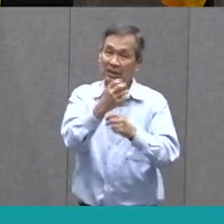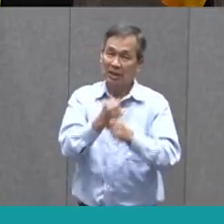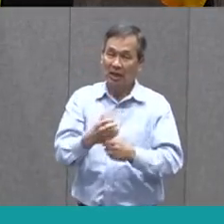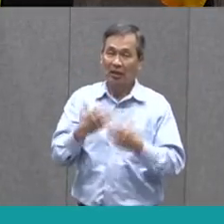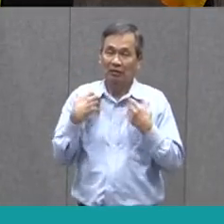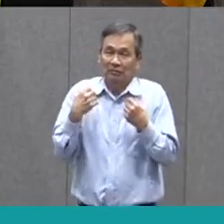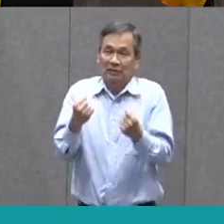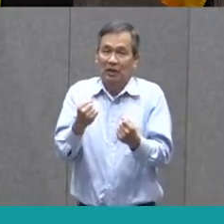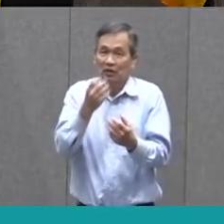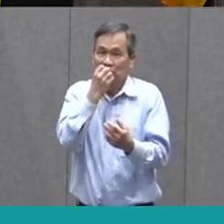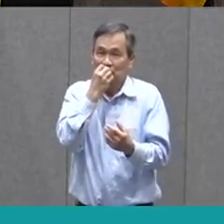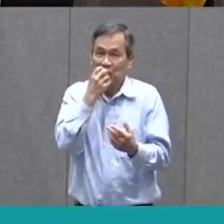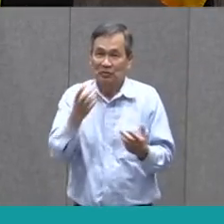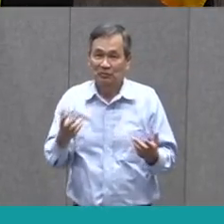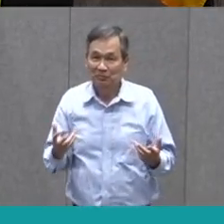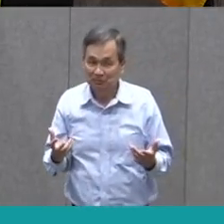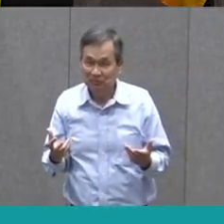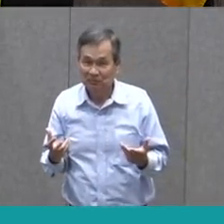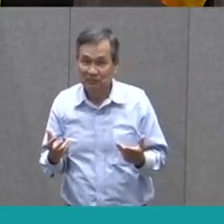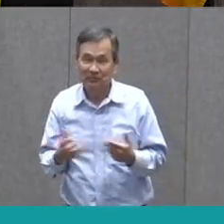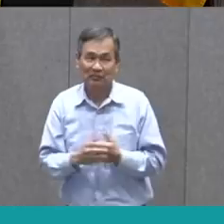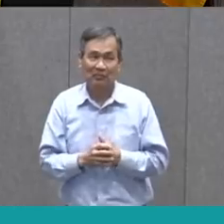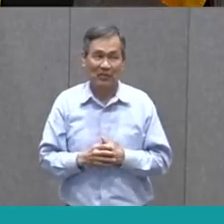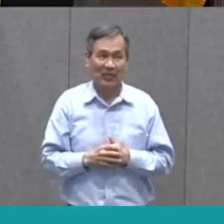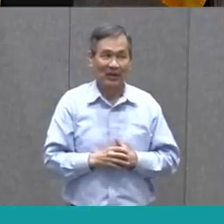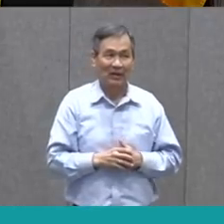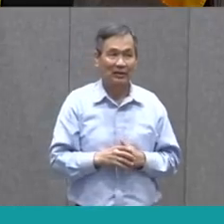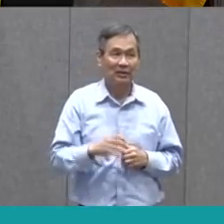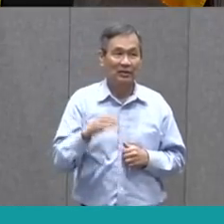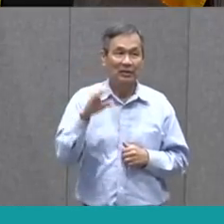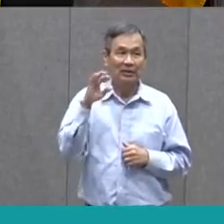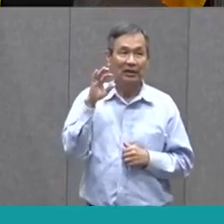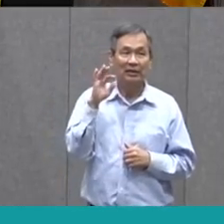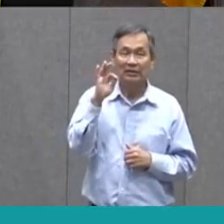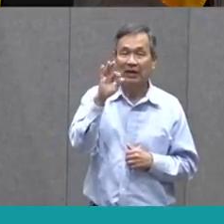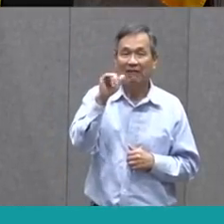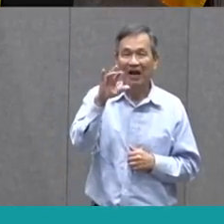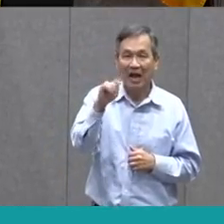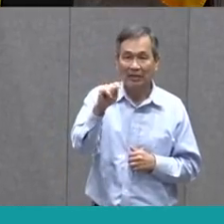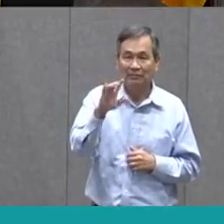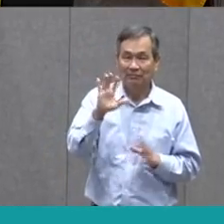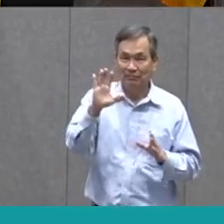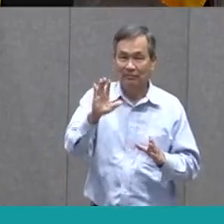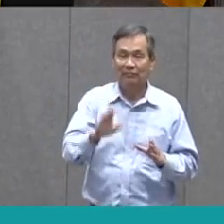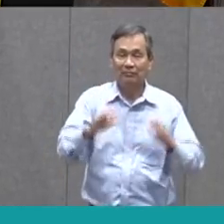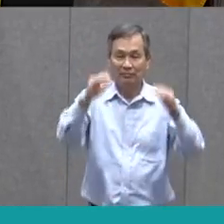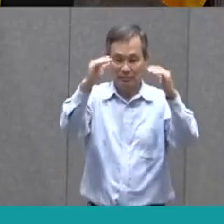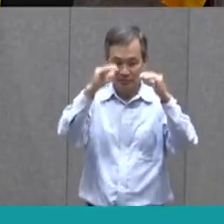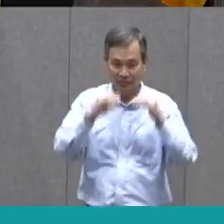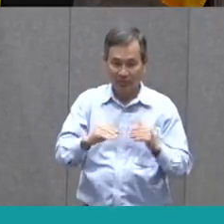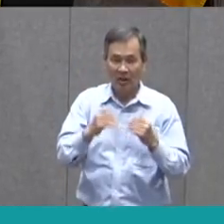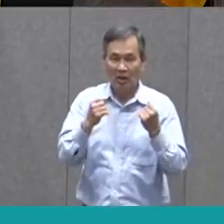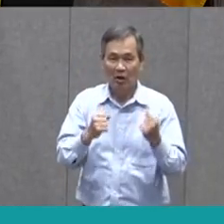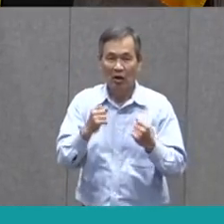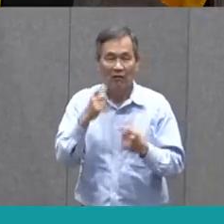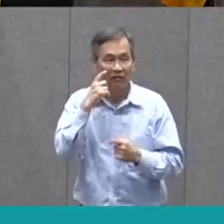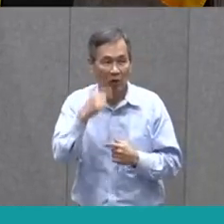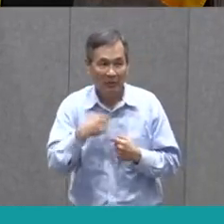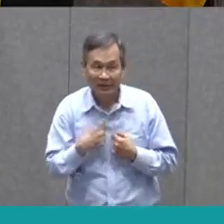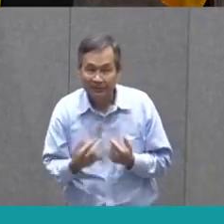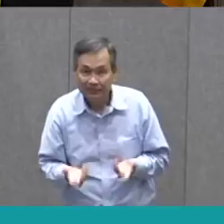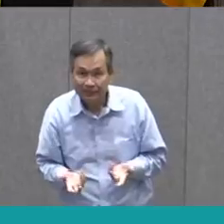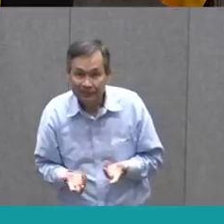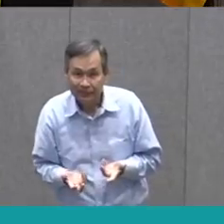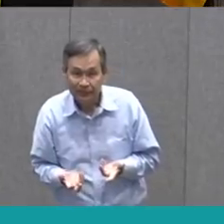our bodies safe and healthy, right? What's another thing a car does for me? Well,